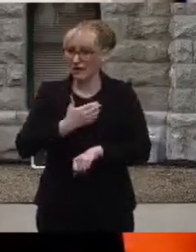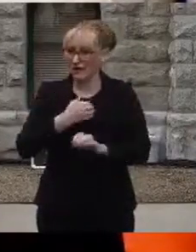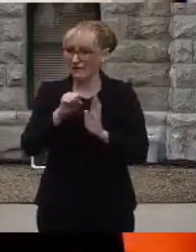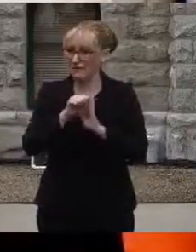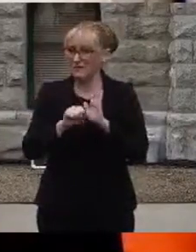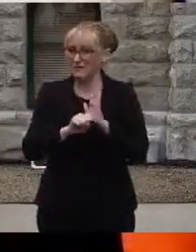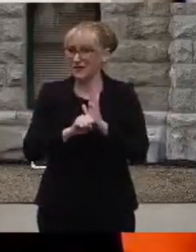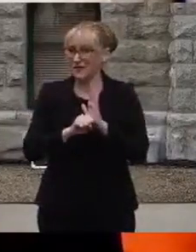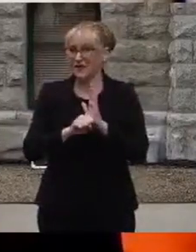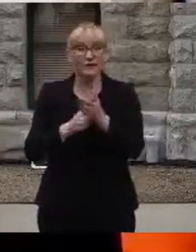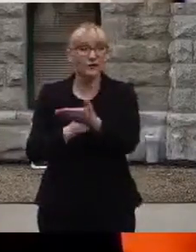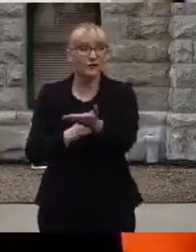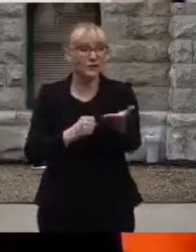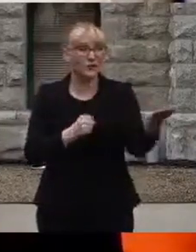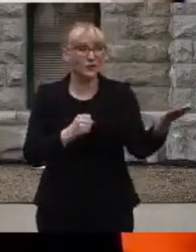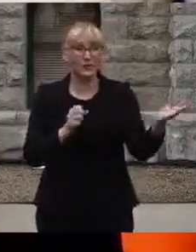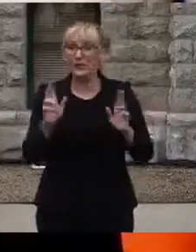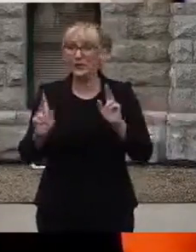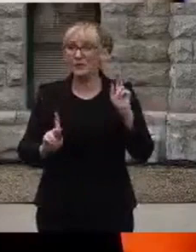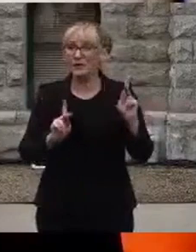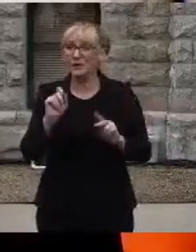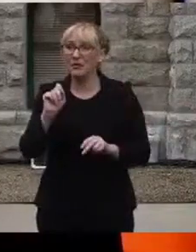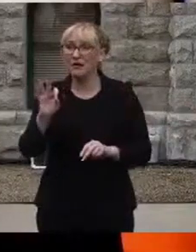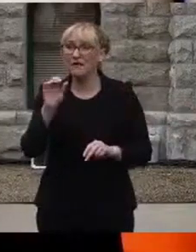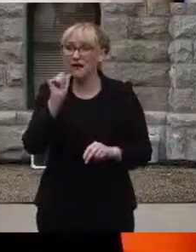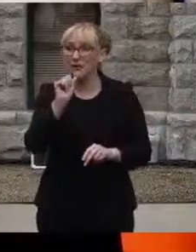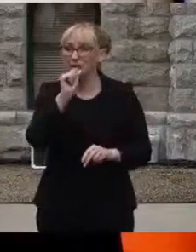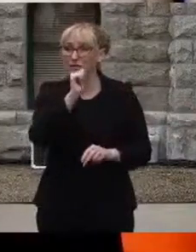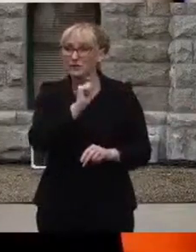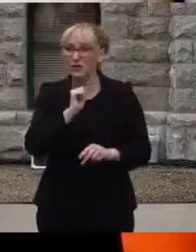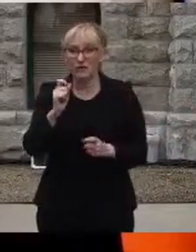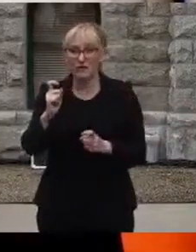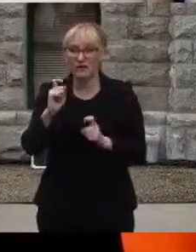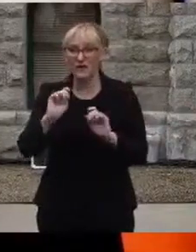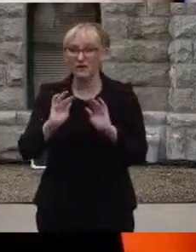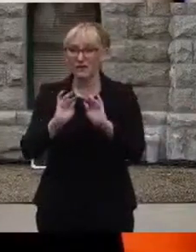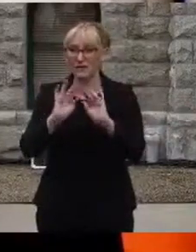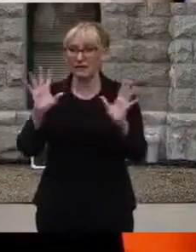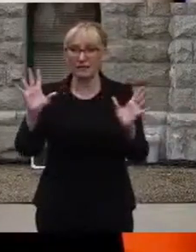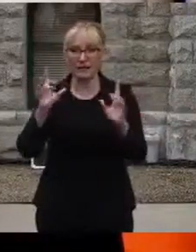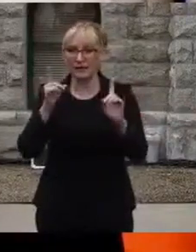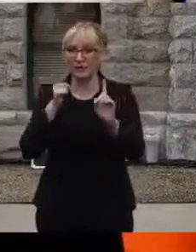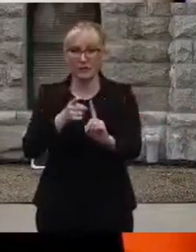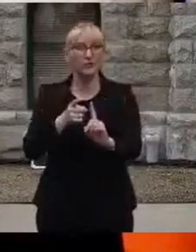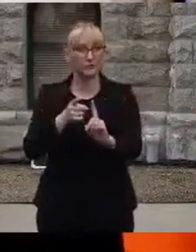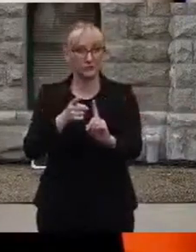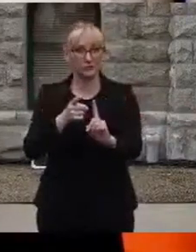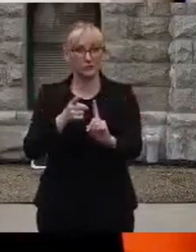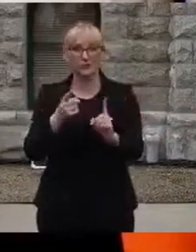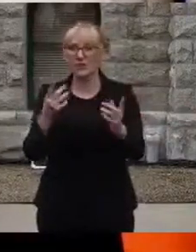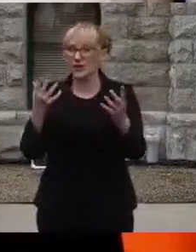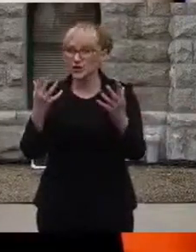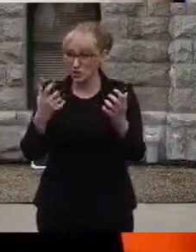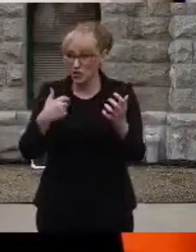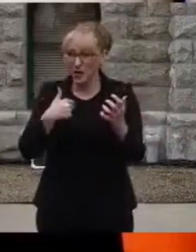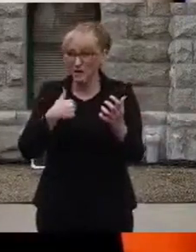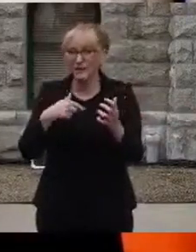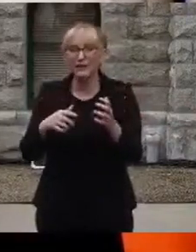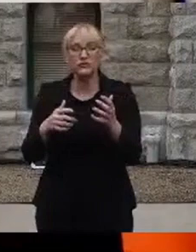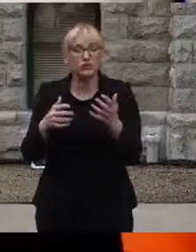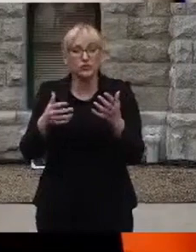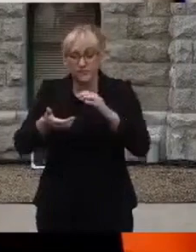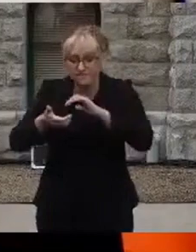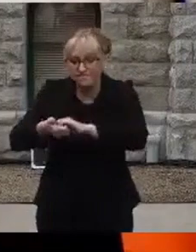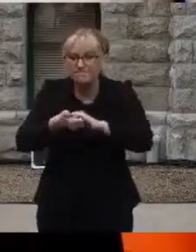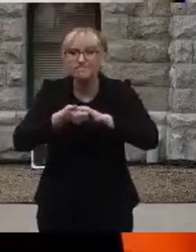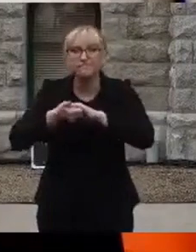the people of Arizona, gave me a clear directive. Find common ground, work with people